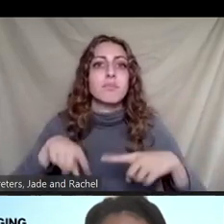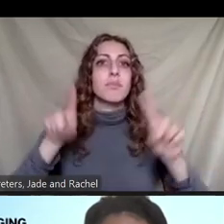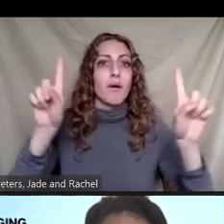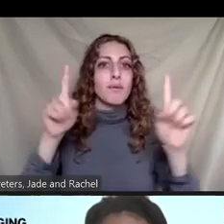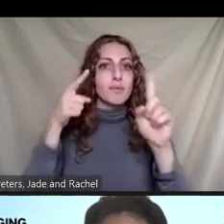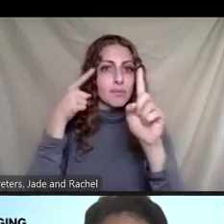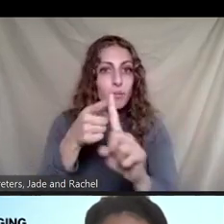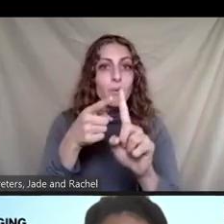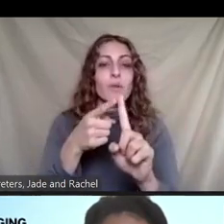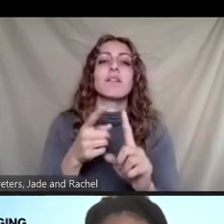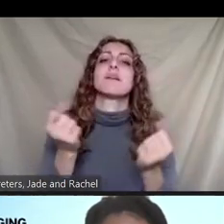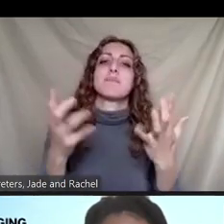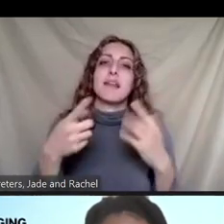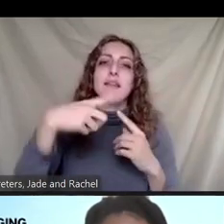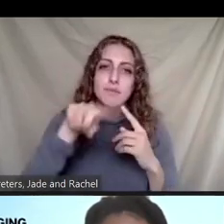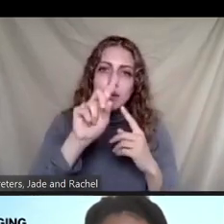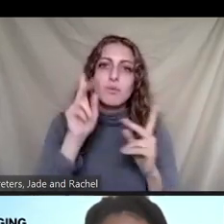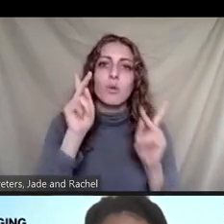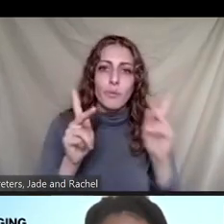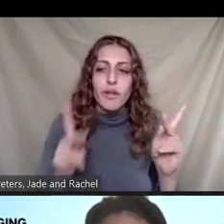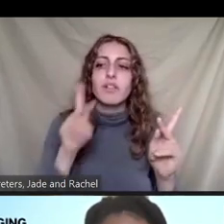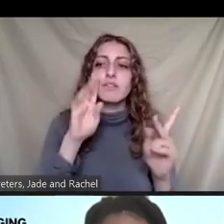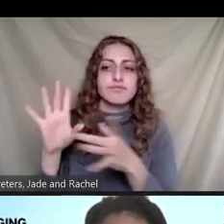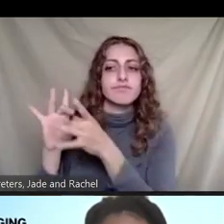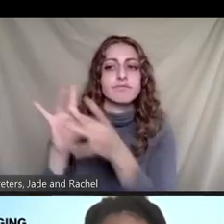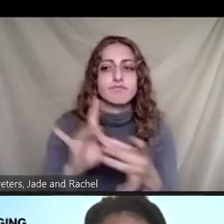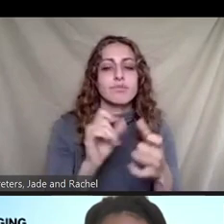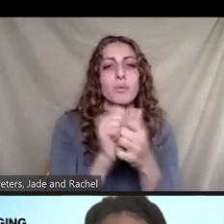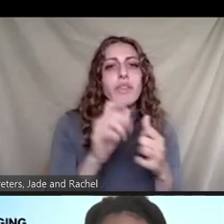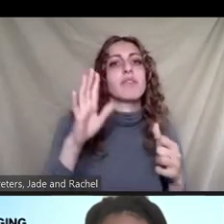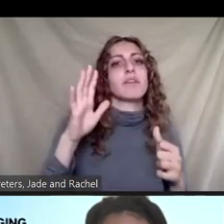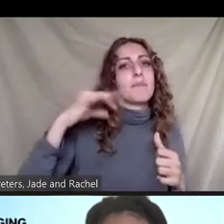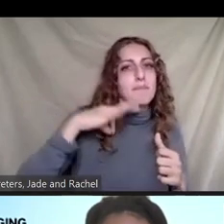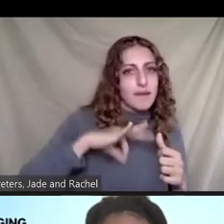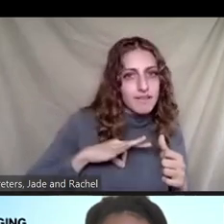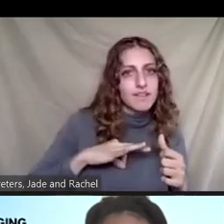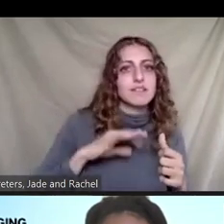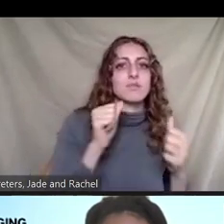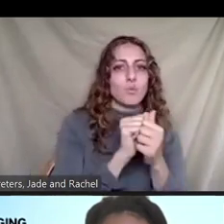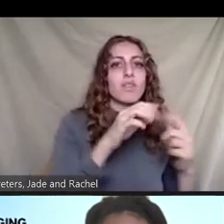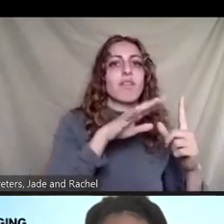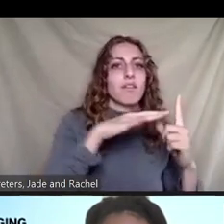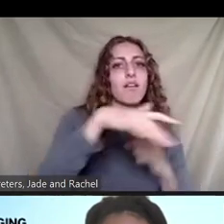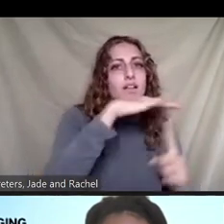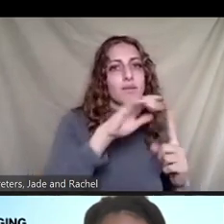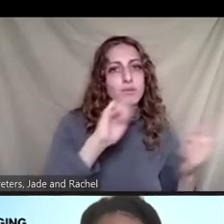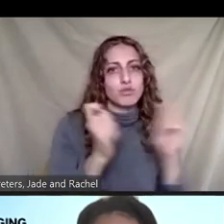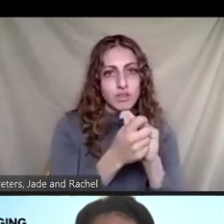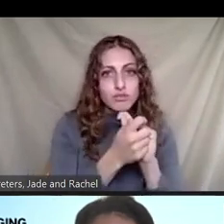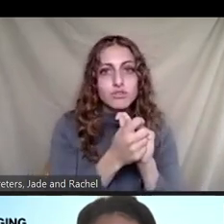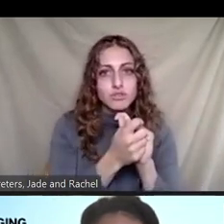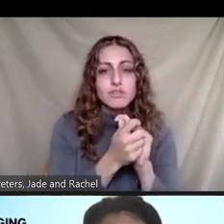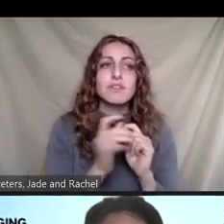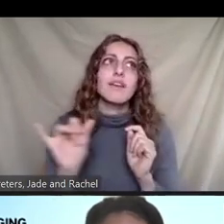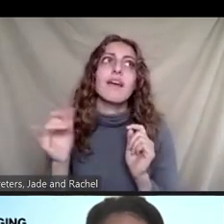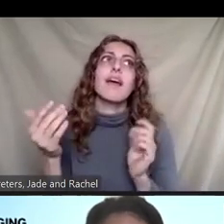will wind up also being beneficial for climate change. So I think we need to change the conversation to build that kind of political will. And again, I'm